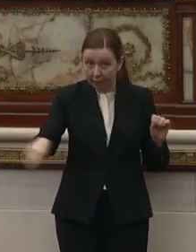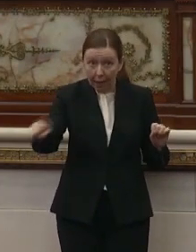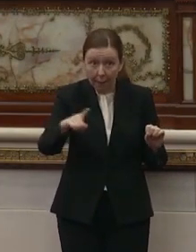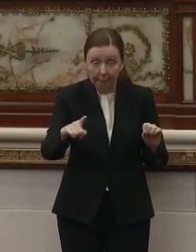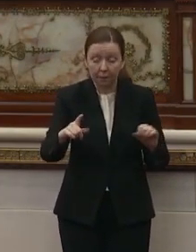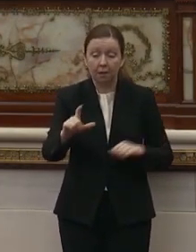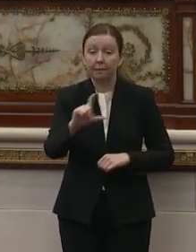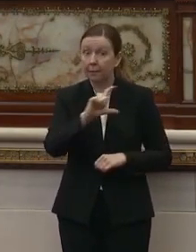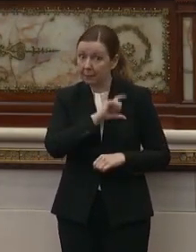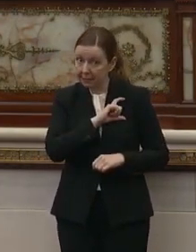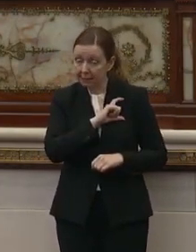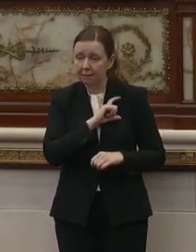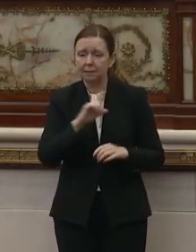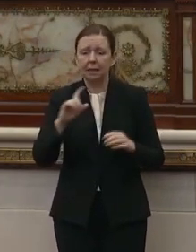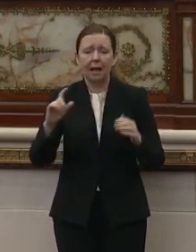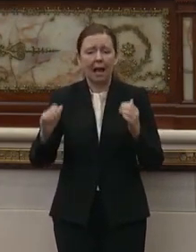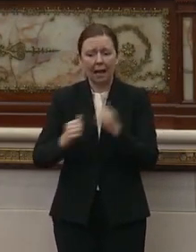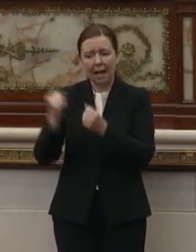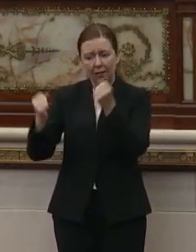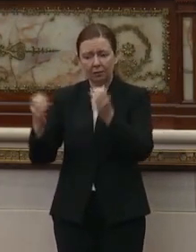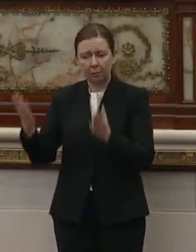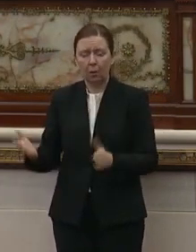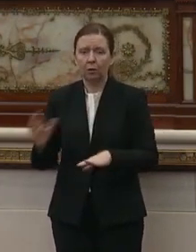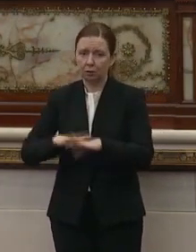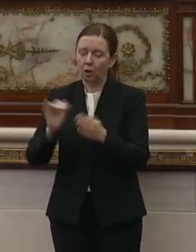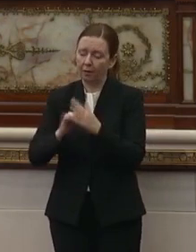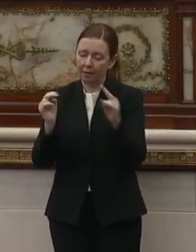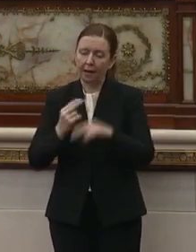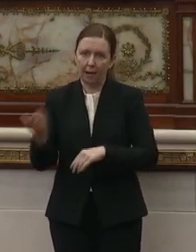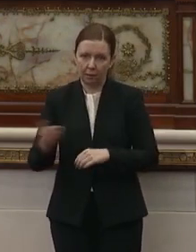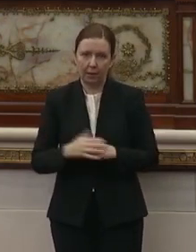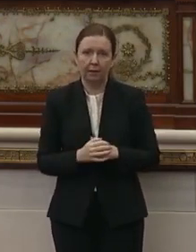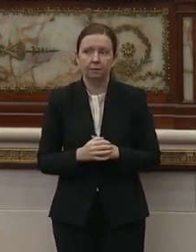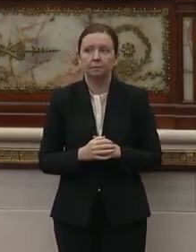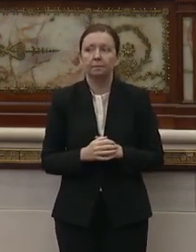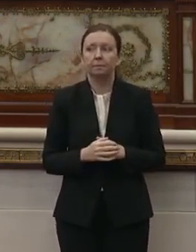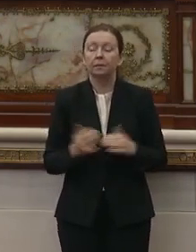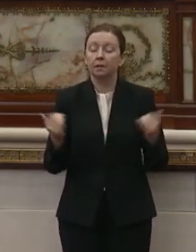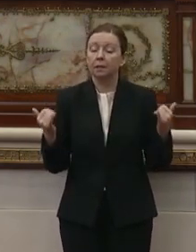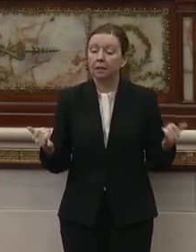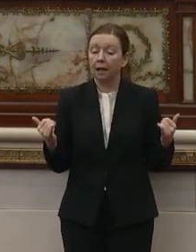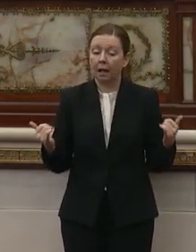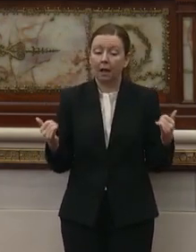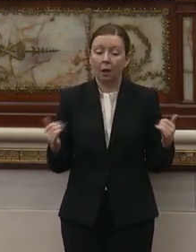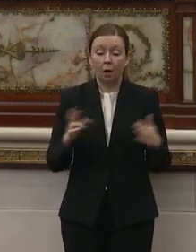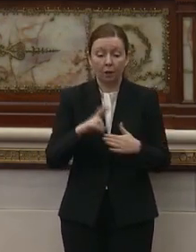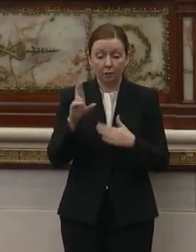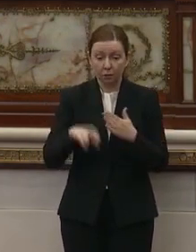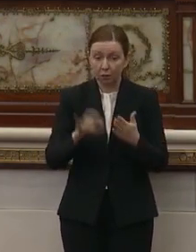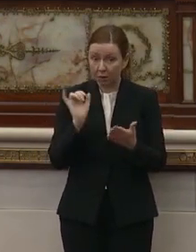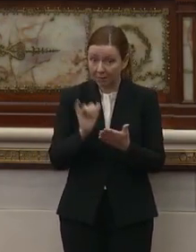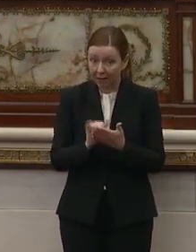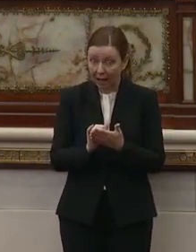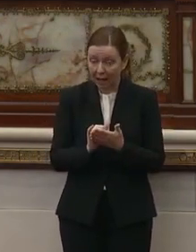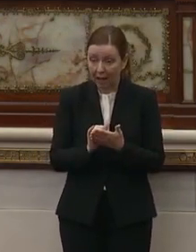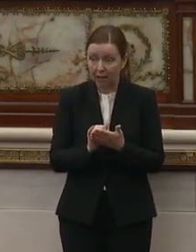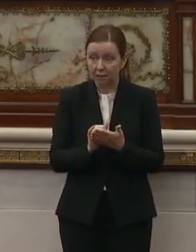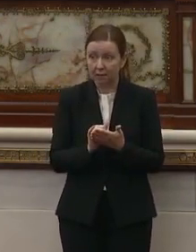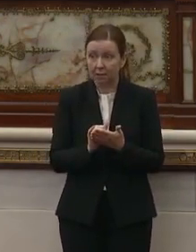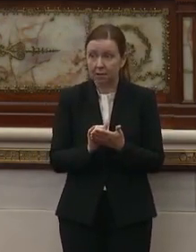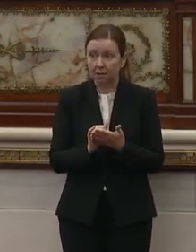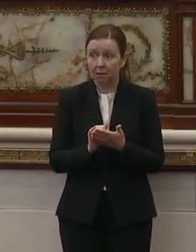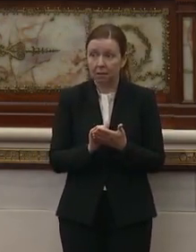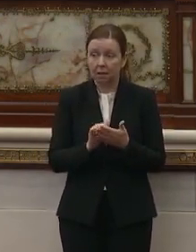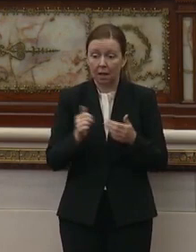the police and every motorist that is on that highway. Now, the result of which is that a